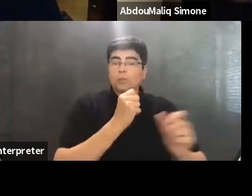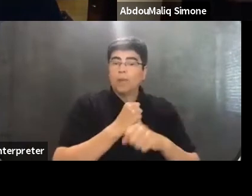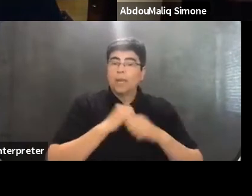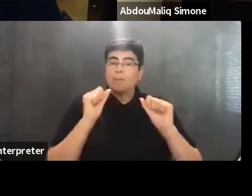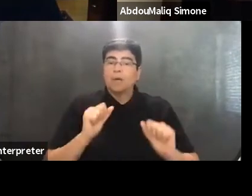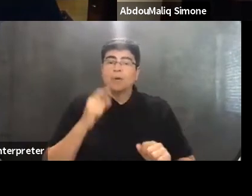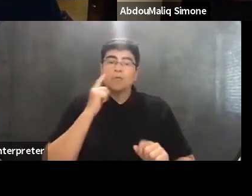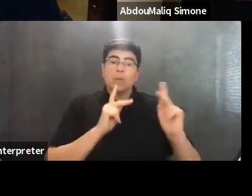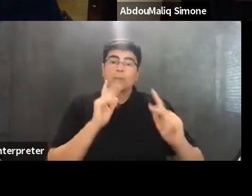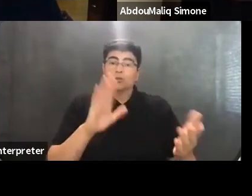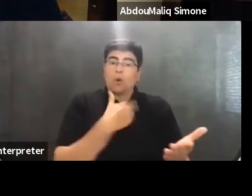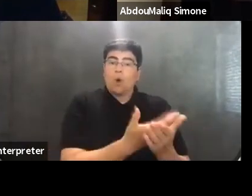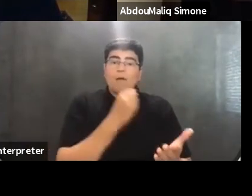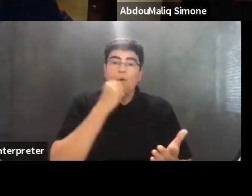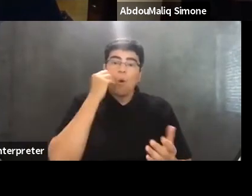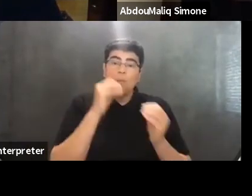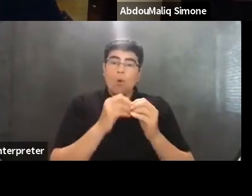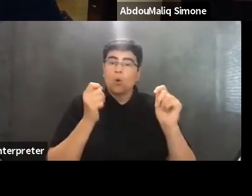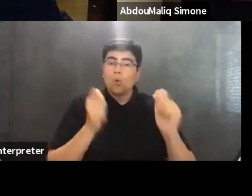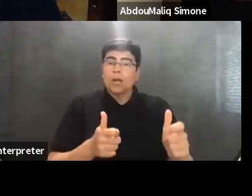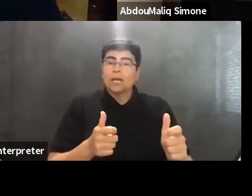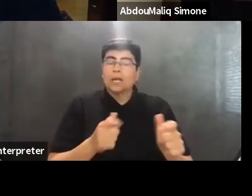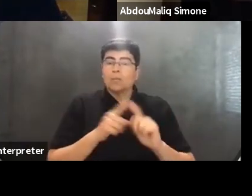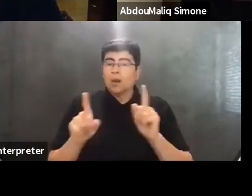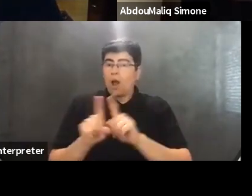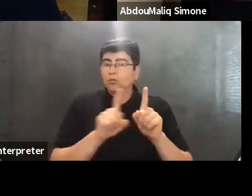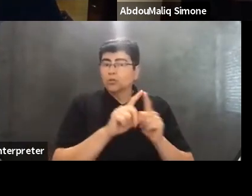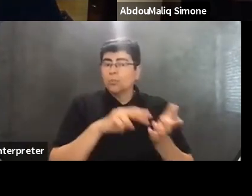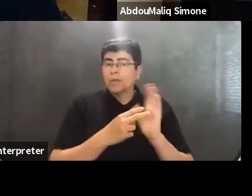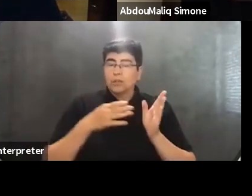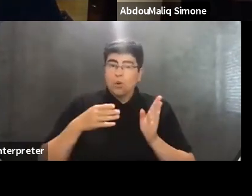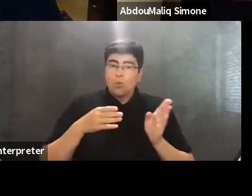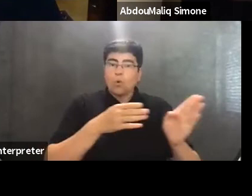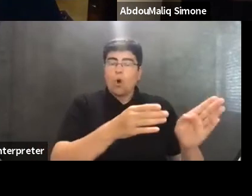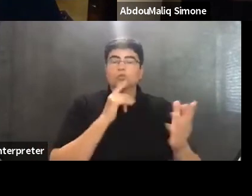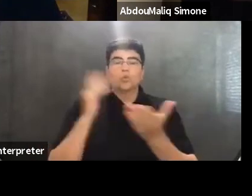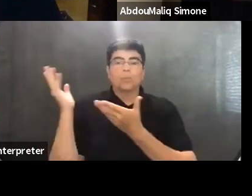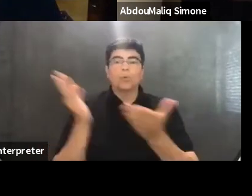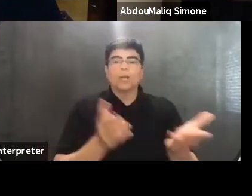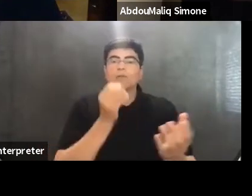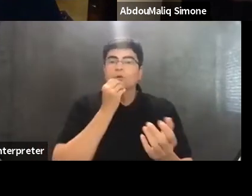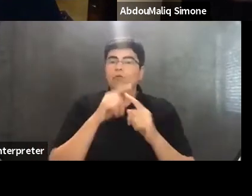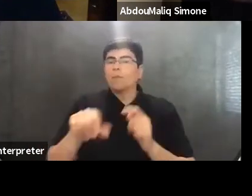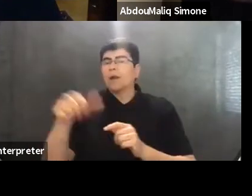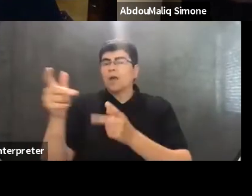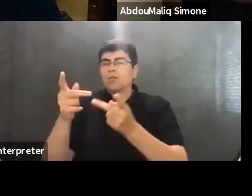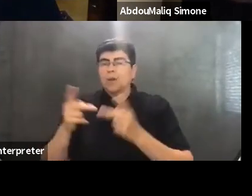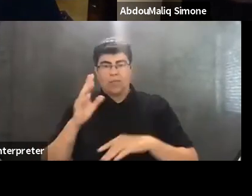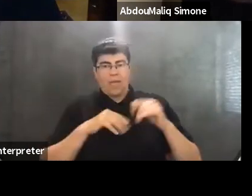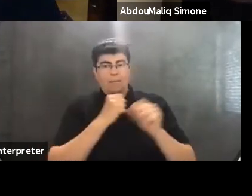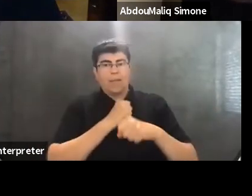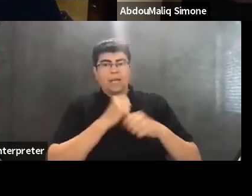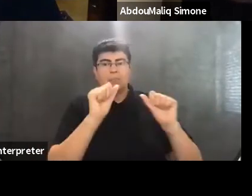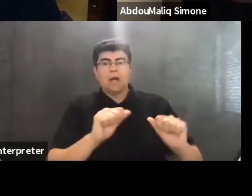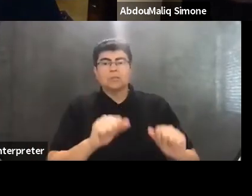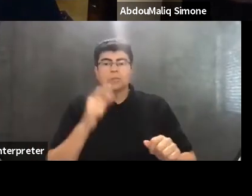for people to get home more quickly, but also means that the roads are to bring food from somewhere else rather than to make it possible